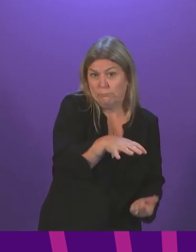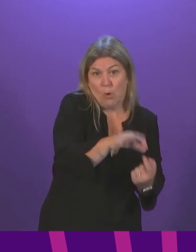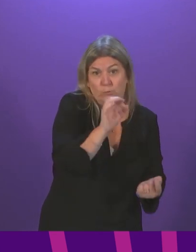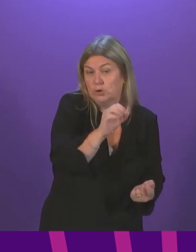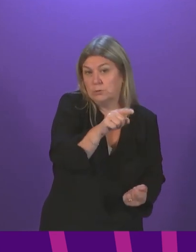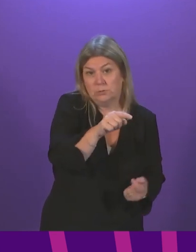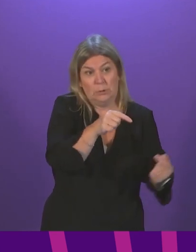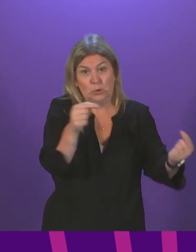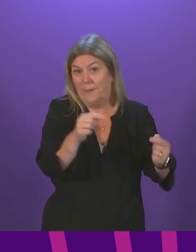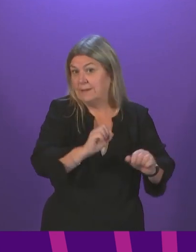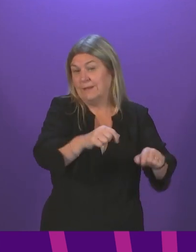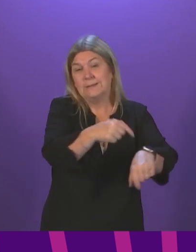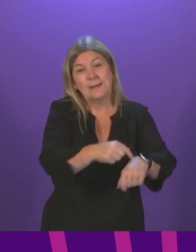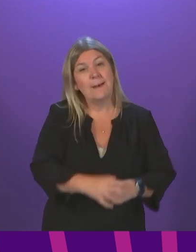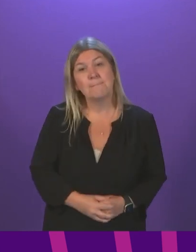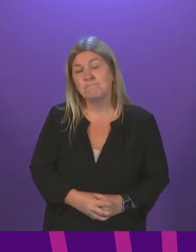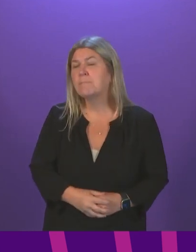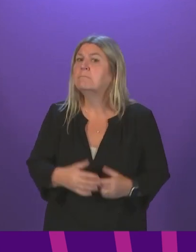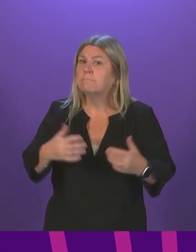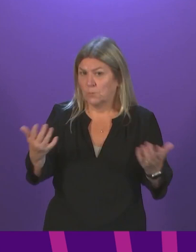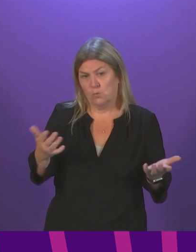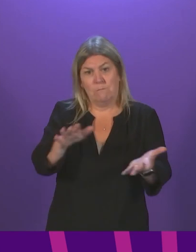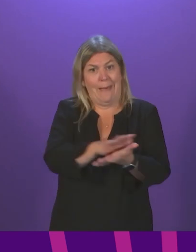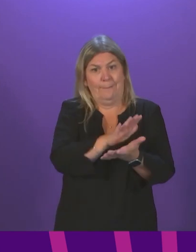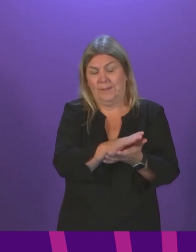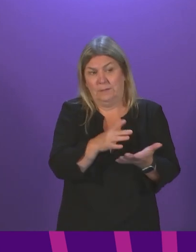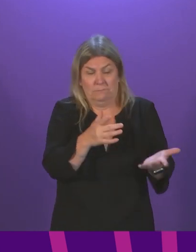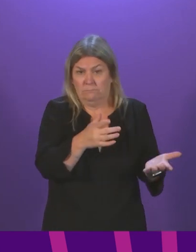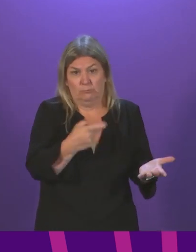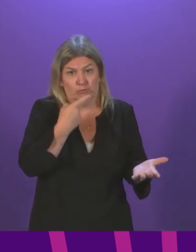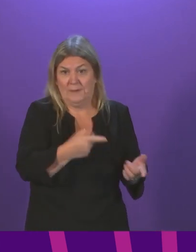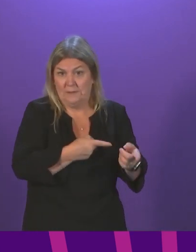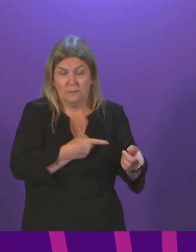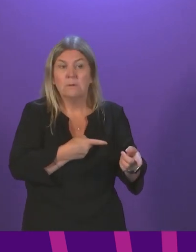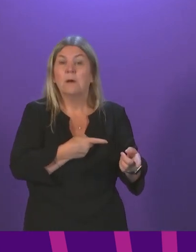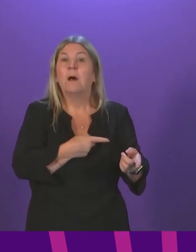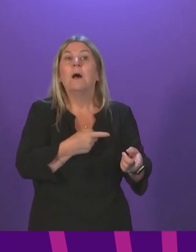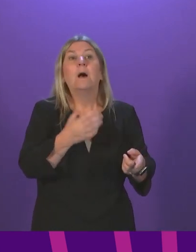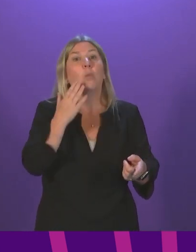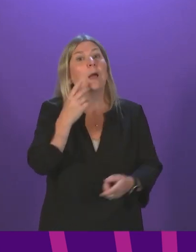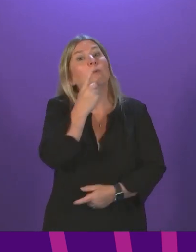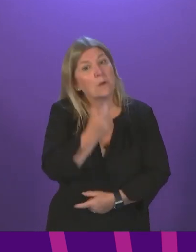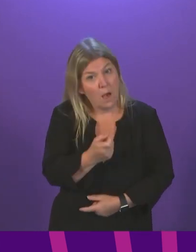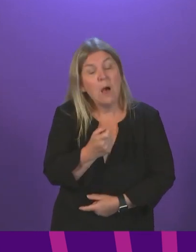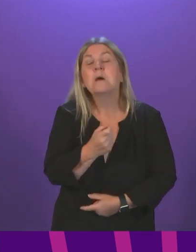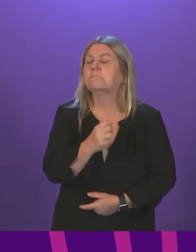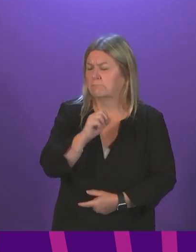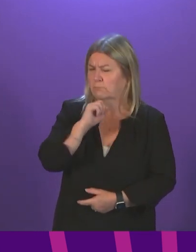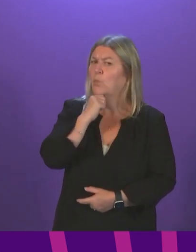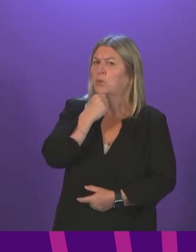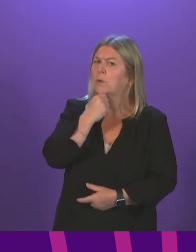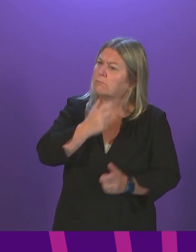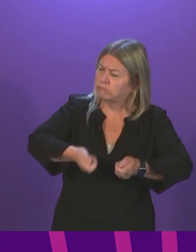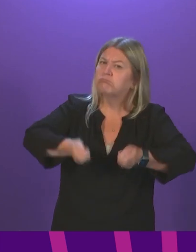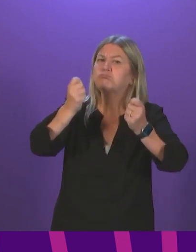to debate this in their time. But I am happy to repeat that commitment, that when we are able to, that we will bring forward,